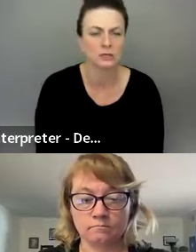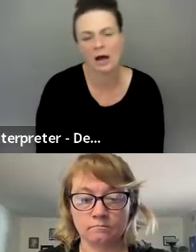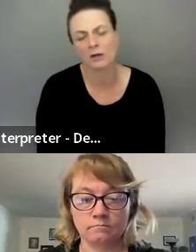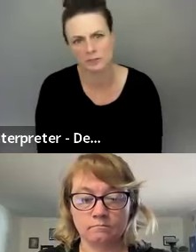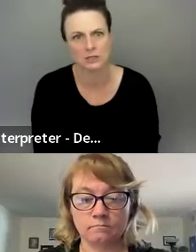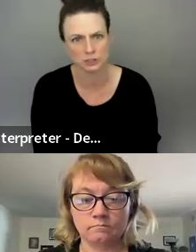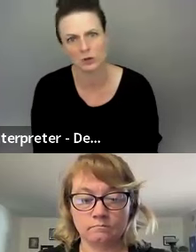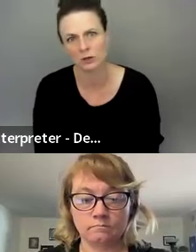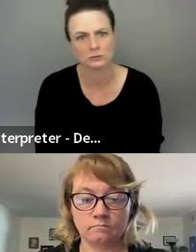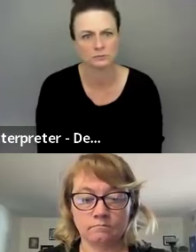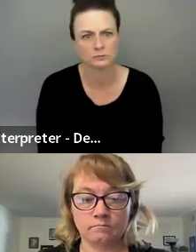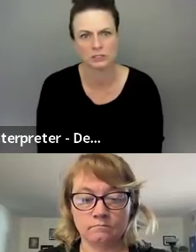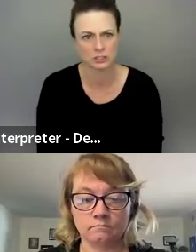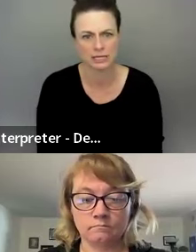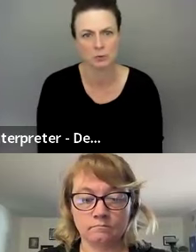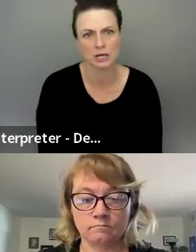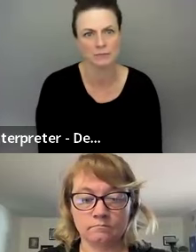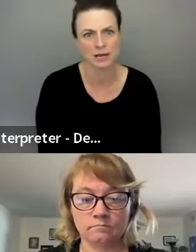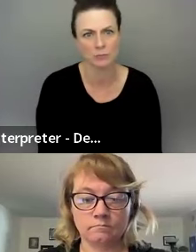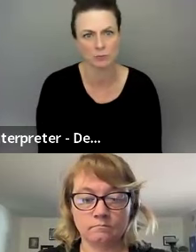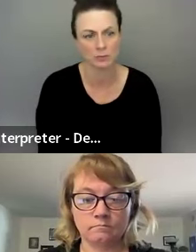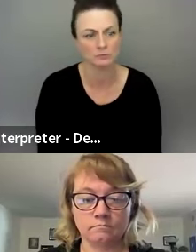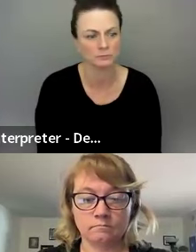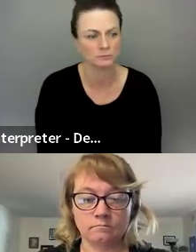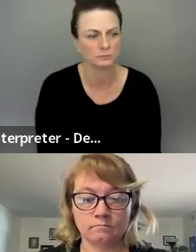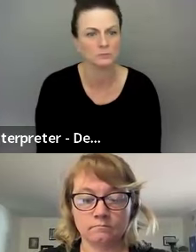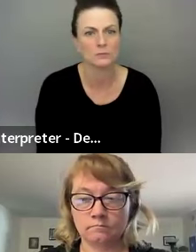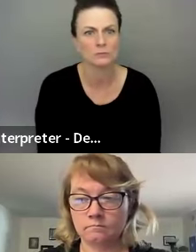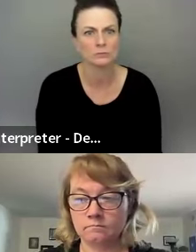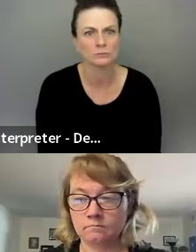it's on the stage, it just takes more time to have more people.